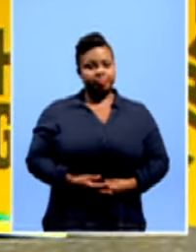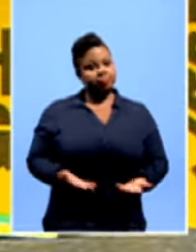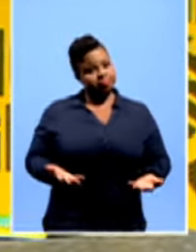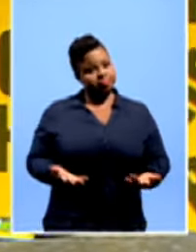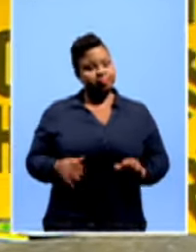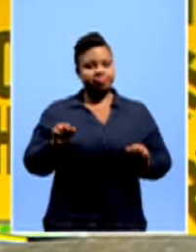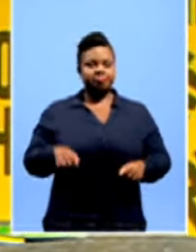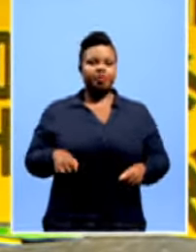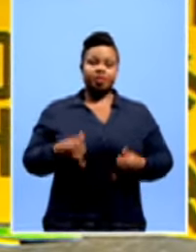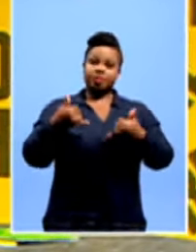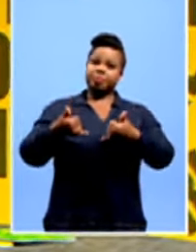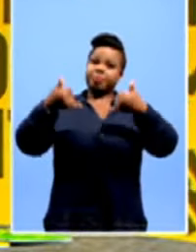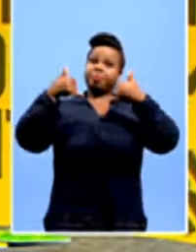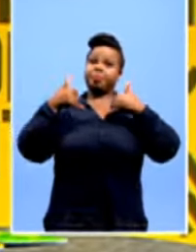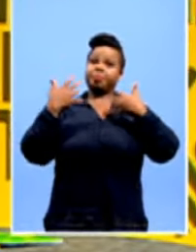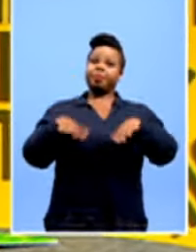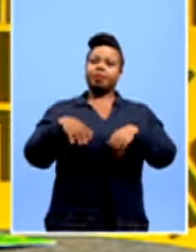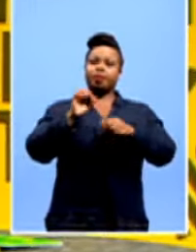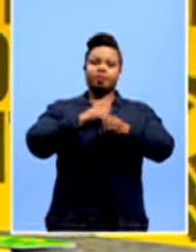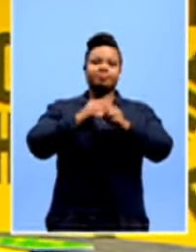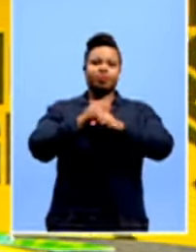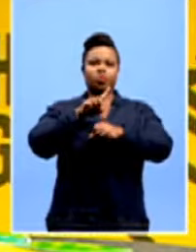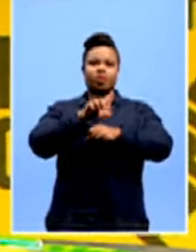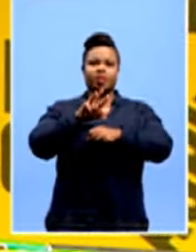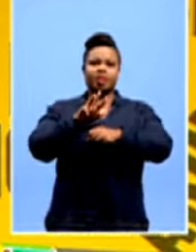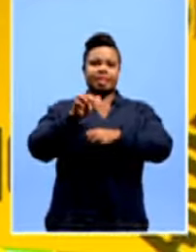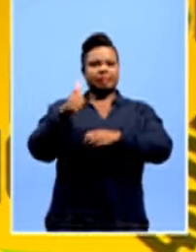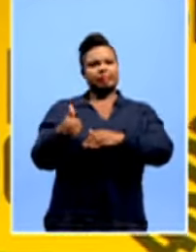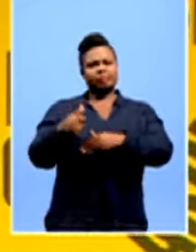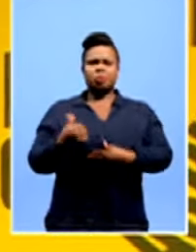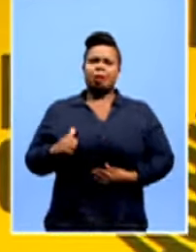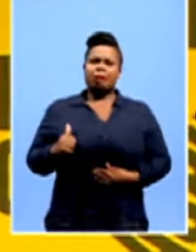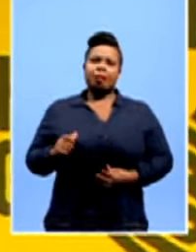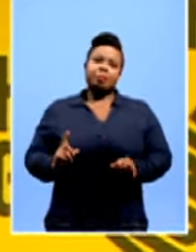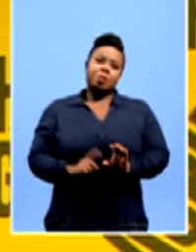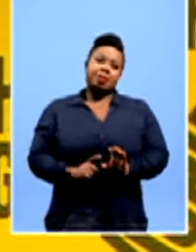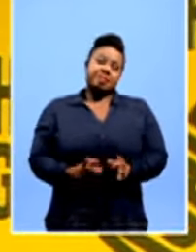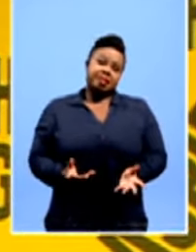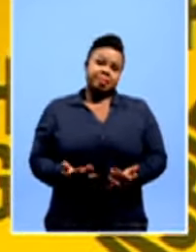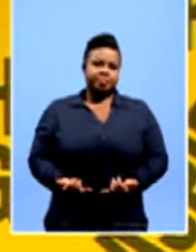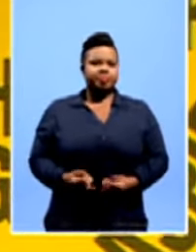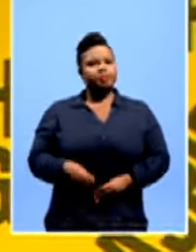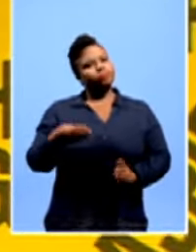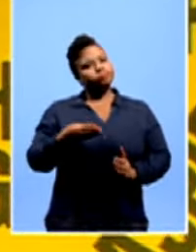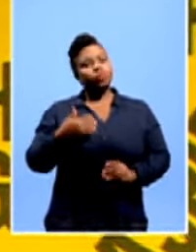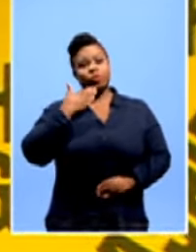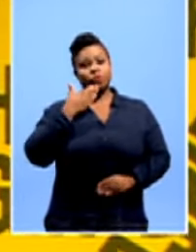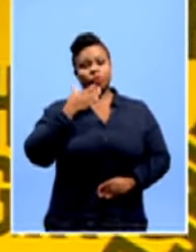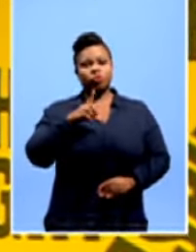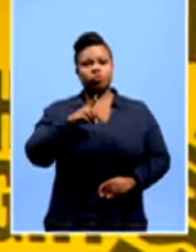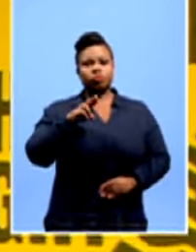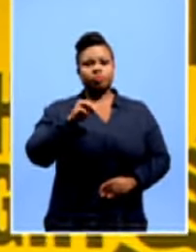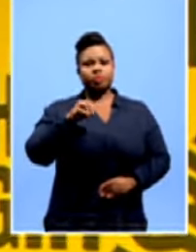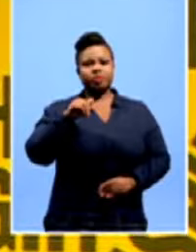Yeah, lifting that trophy in 1996. Listen, these days we're lucky if we just qualify. Well, in the studio today, we're joined by